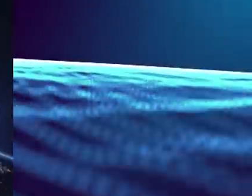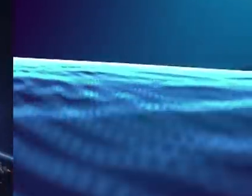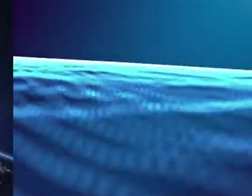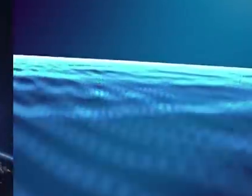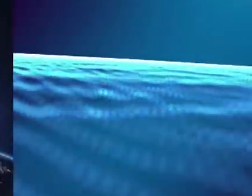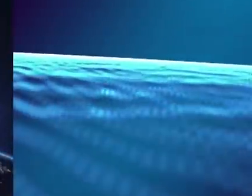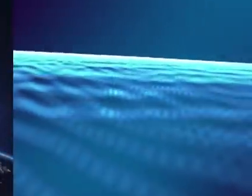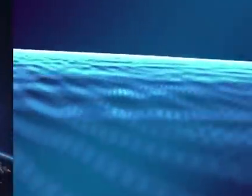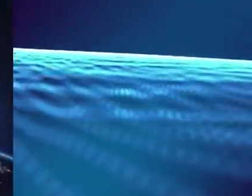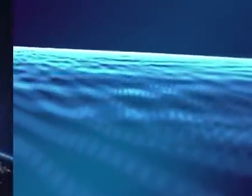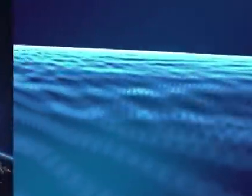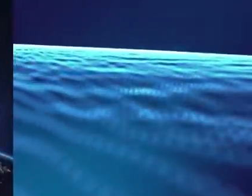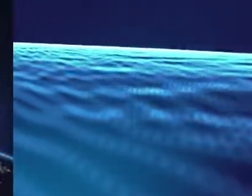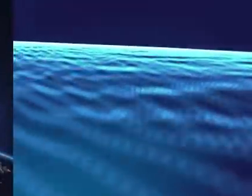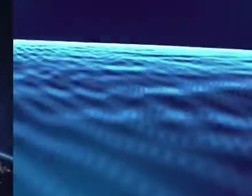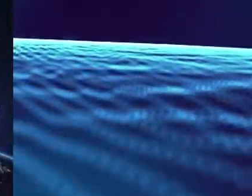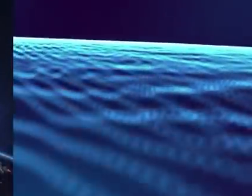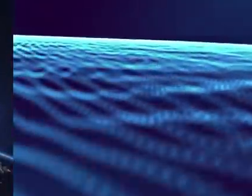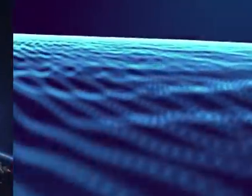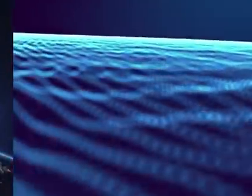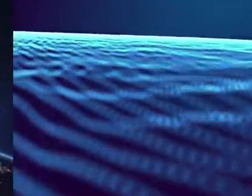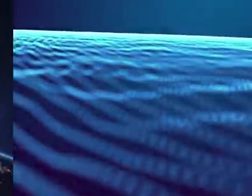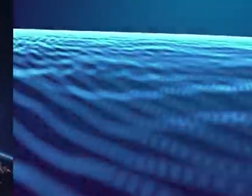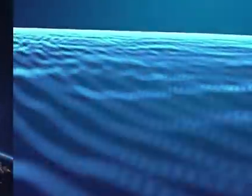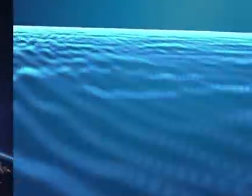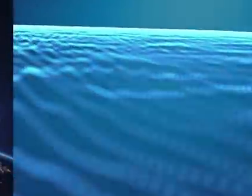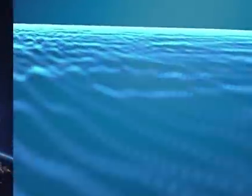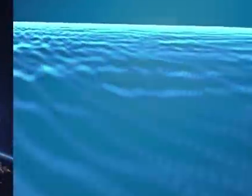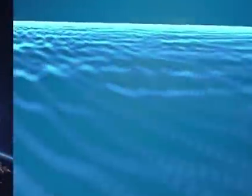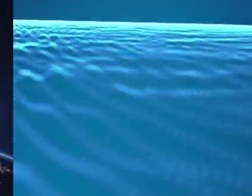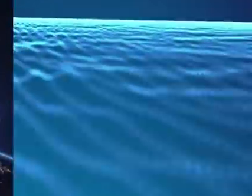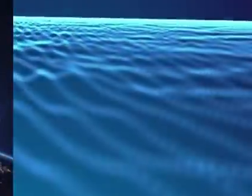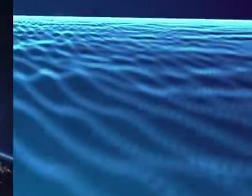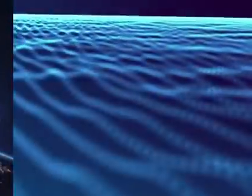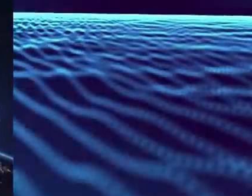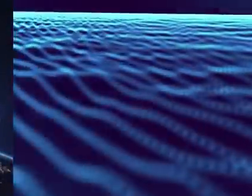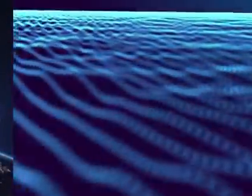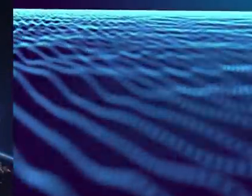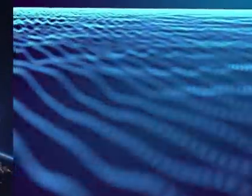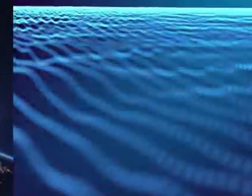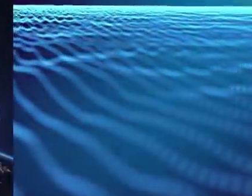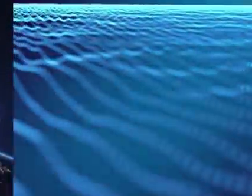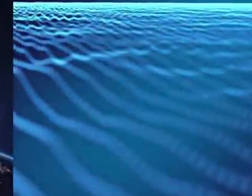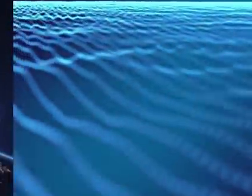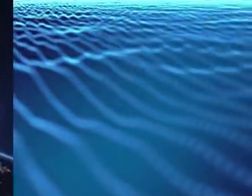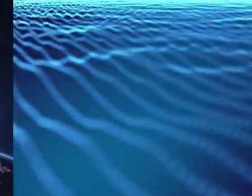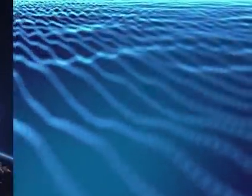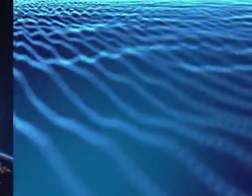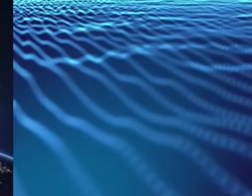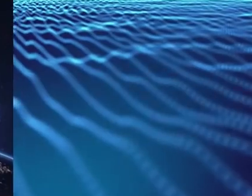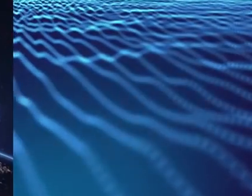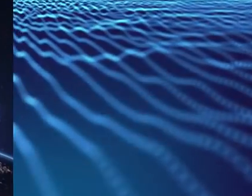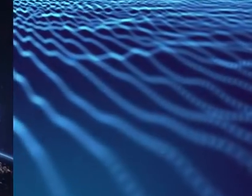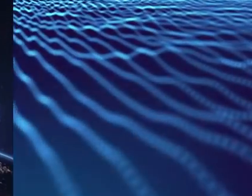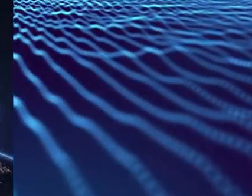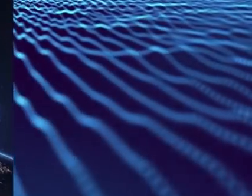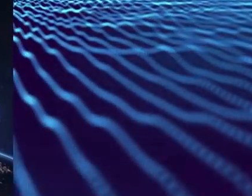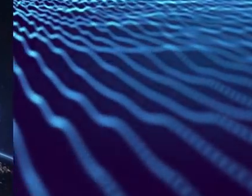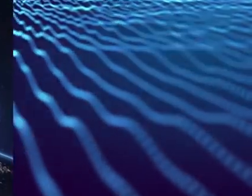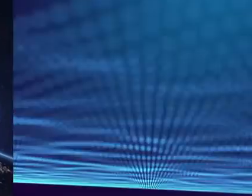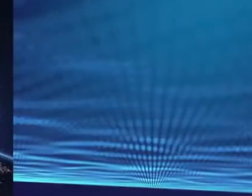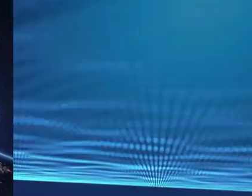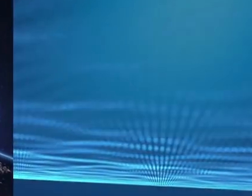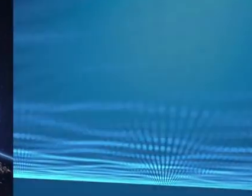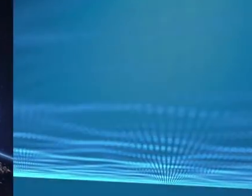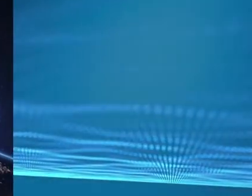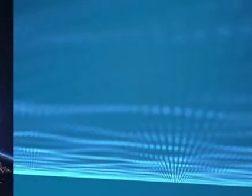oximeters, thermometers and ankle bracelets are only distributed to persons who are green. Why